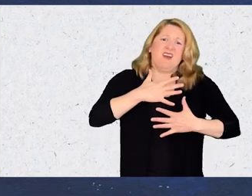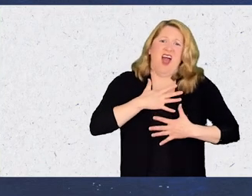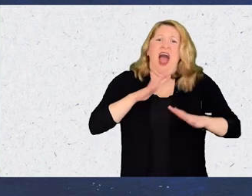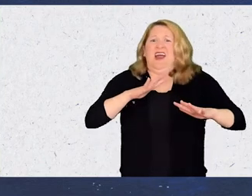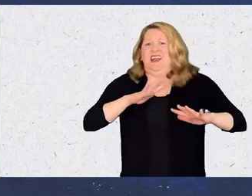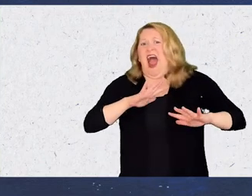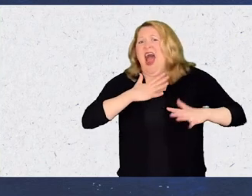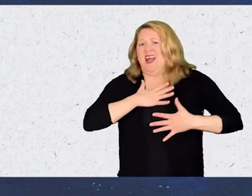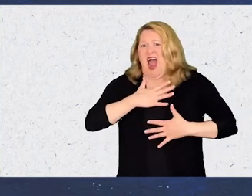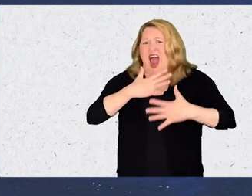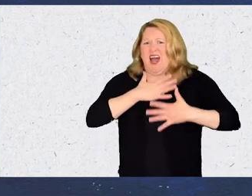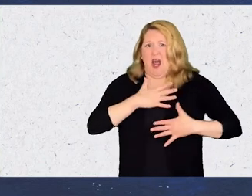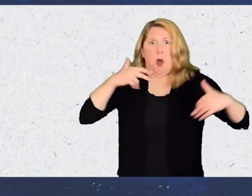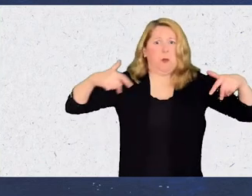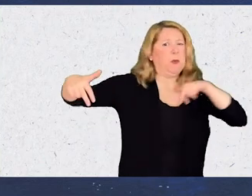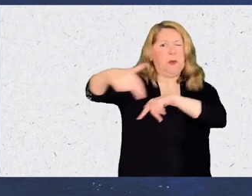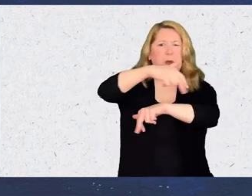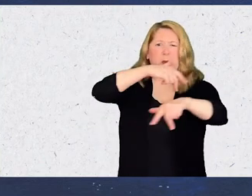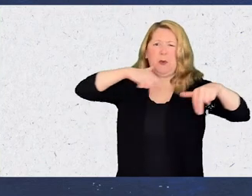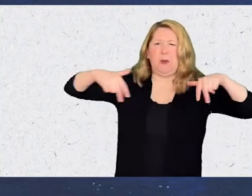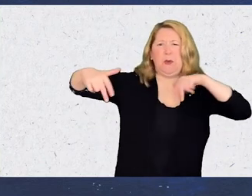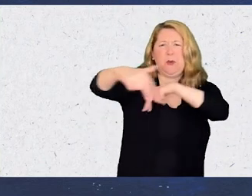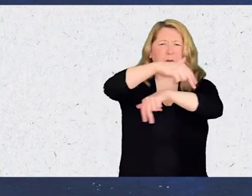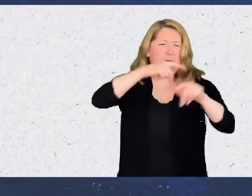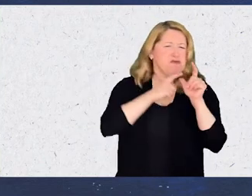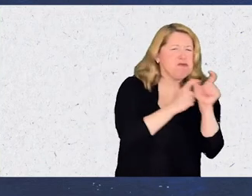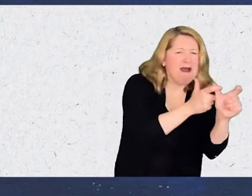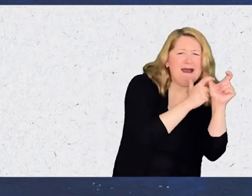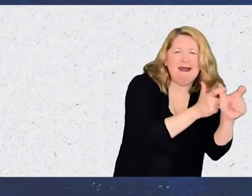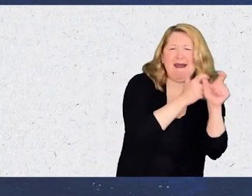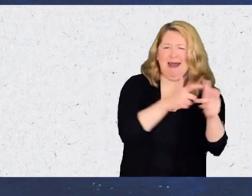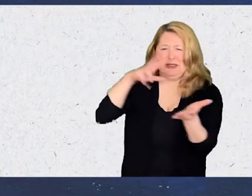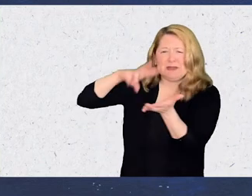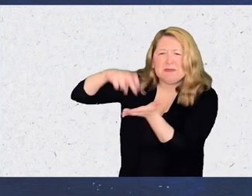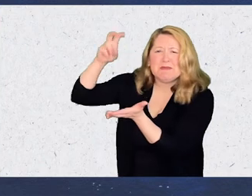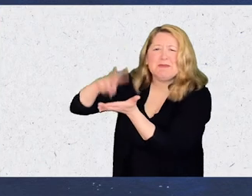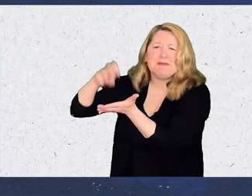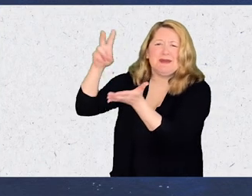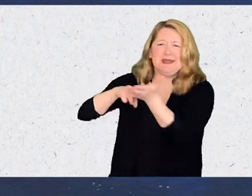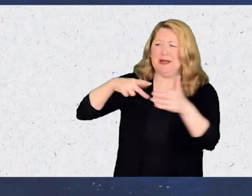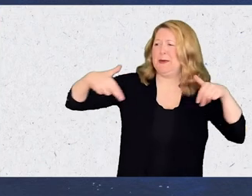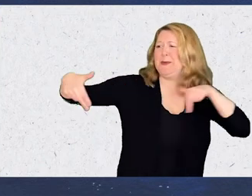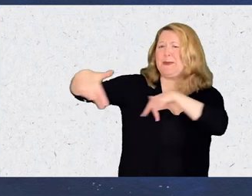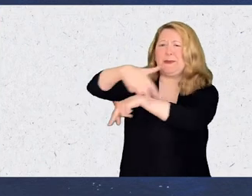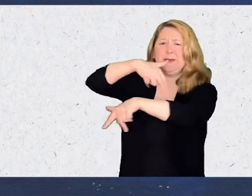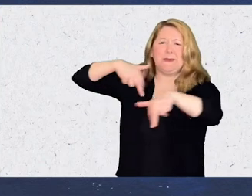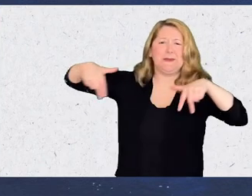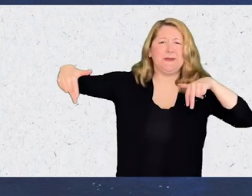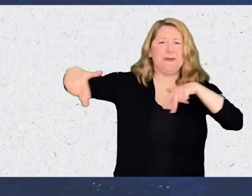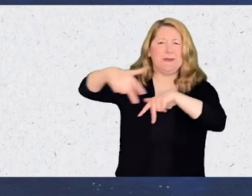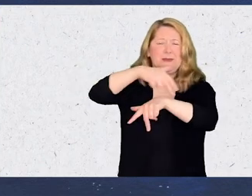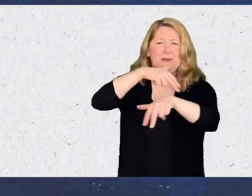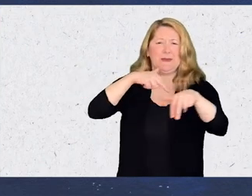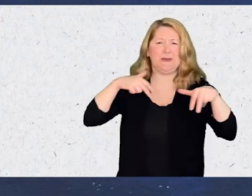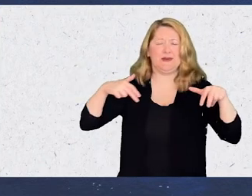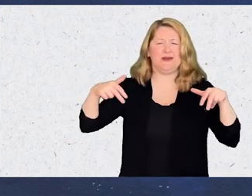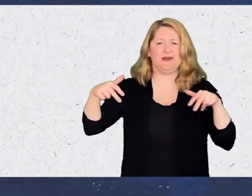Wheezing With each beat Of running Jumping Abled feet